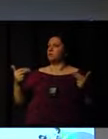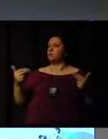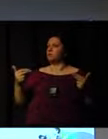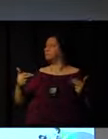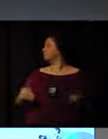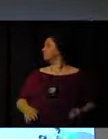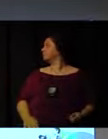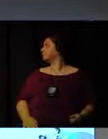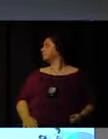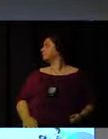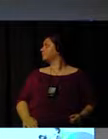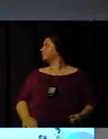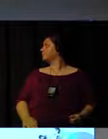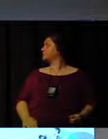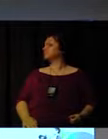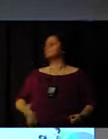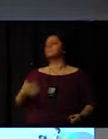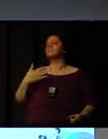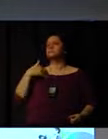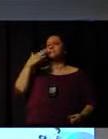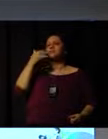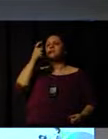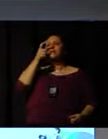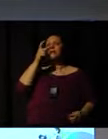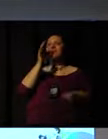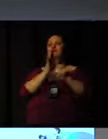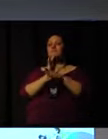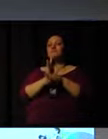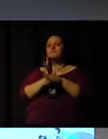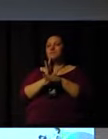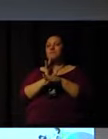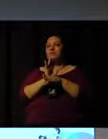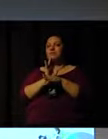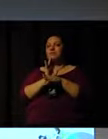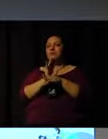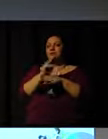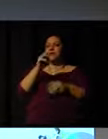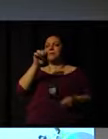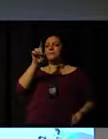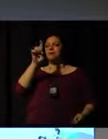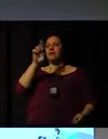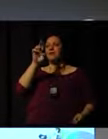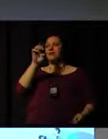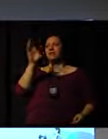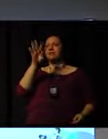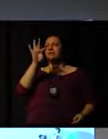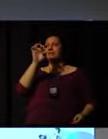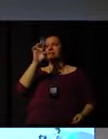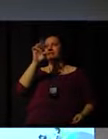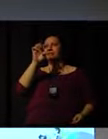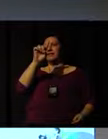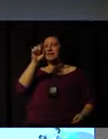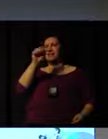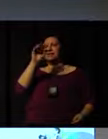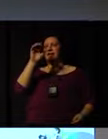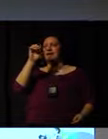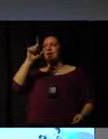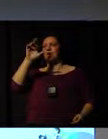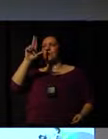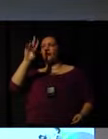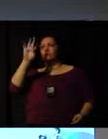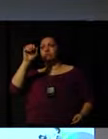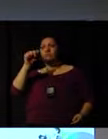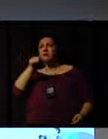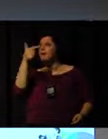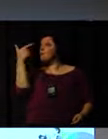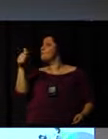I know when I watched the movie of Mother Teresa when she went to India and Calcutta and left the Catholic Church because she didn't get